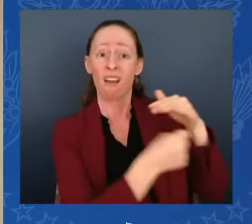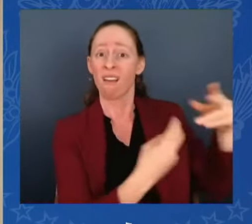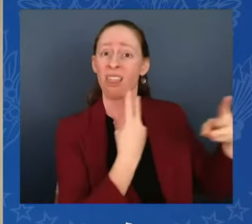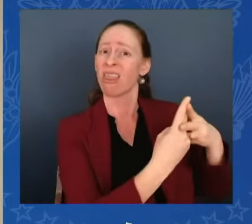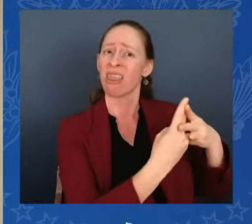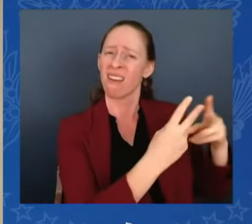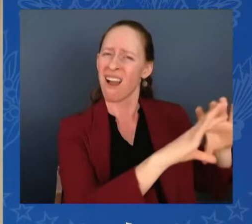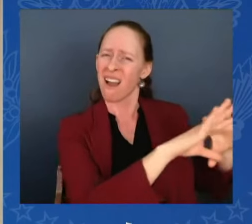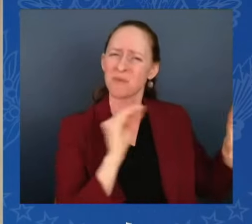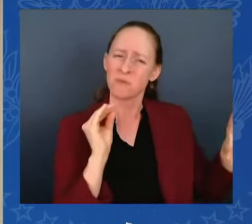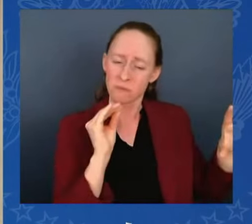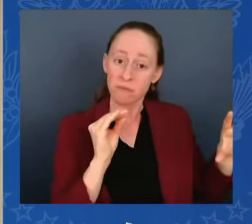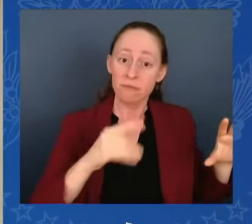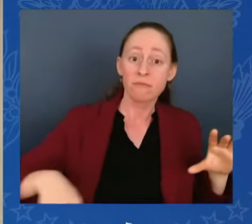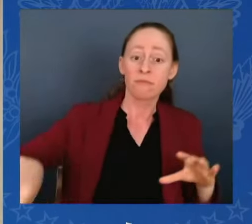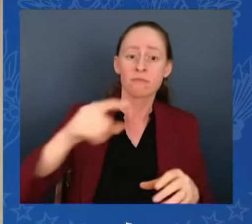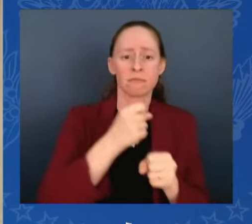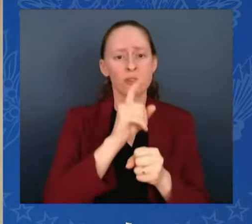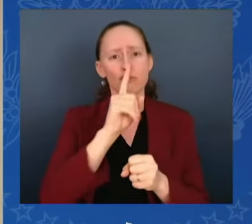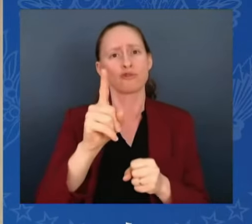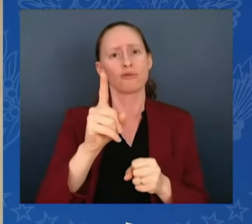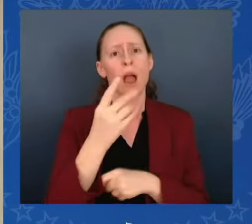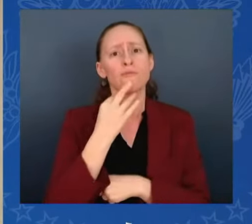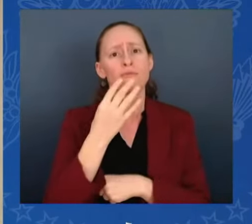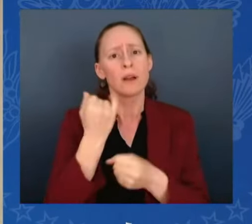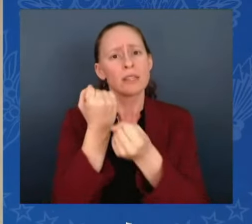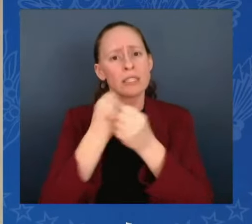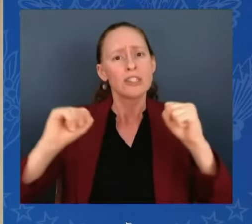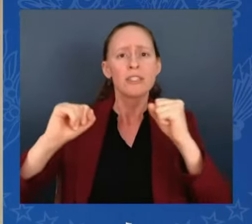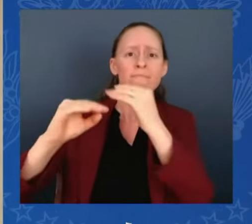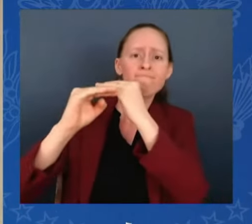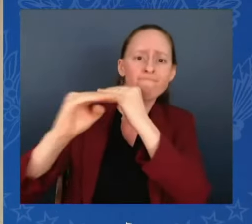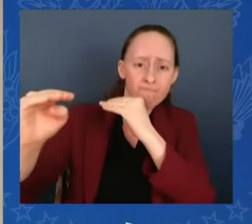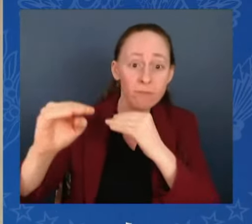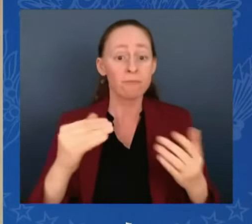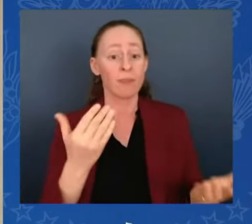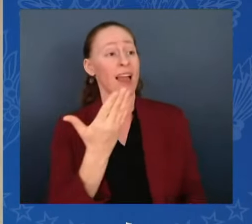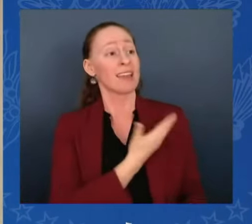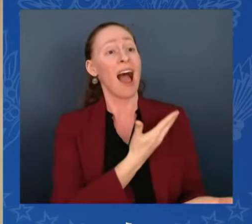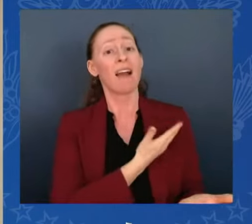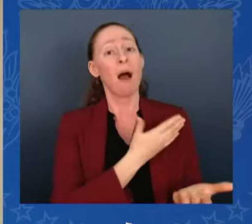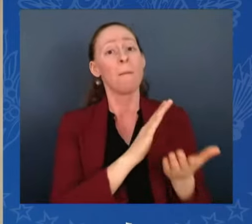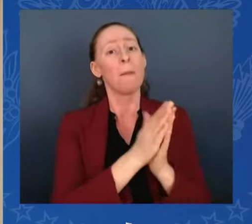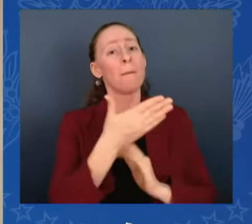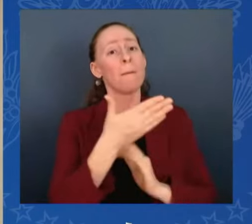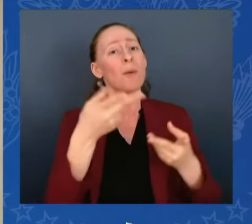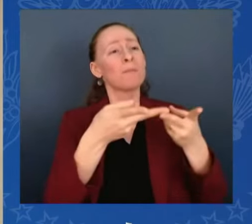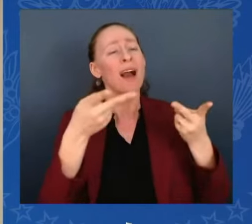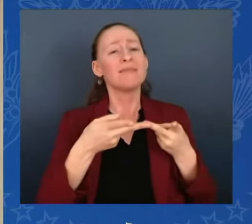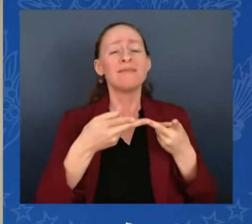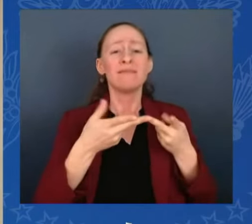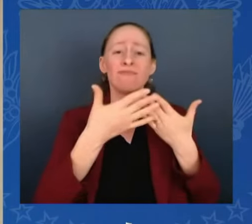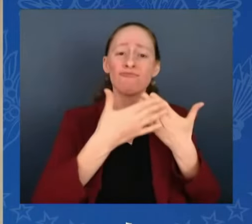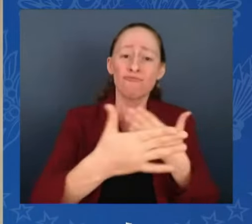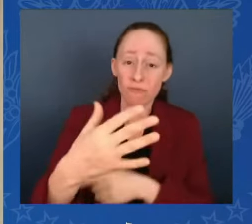creates a better day after in Gaza without Hamas in power, and sets the stage for a political settlement